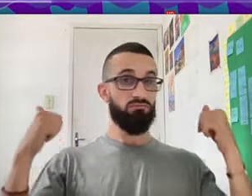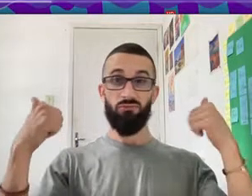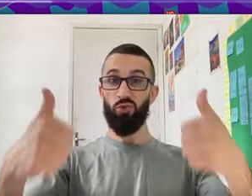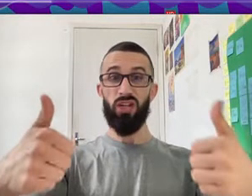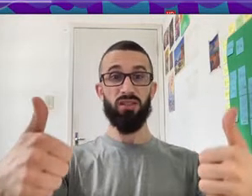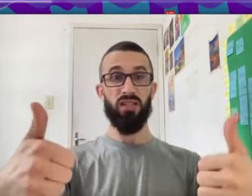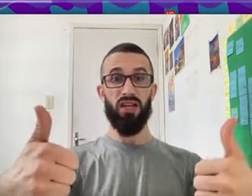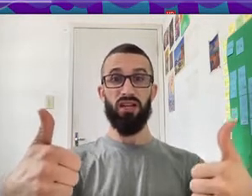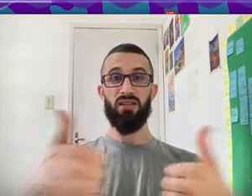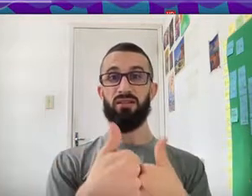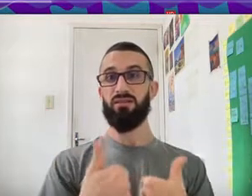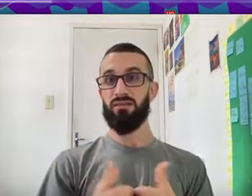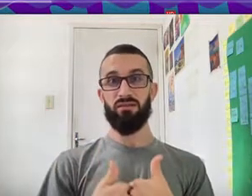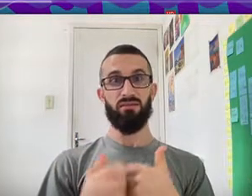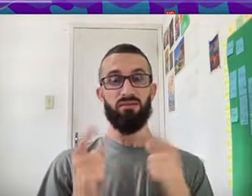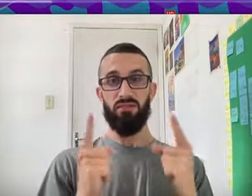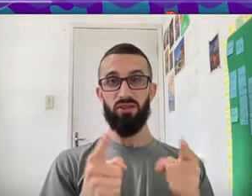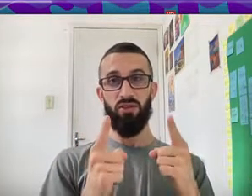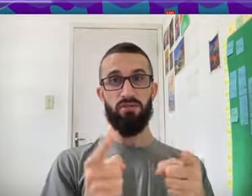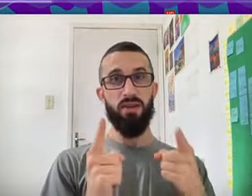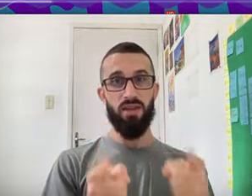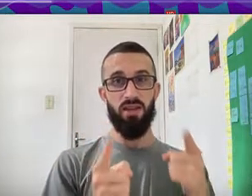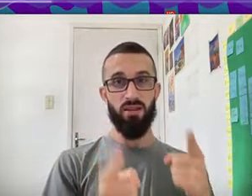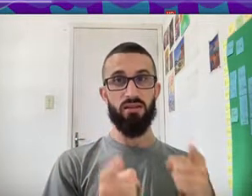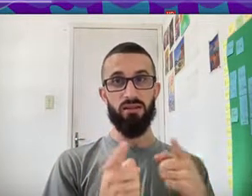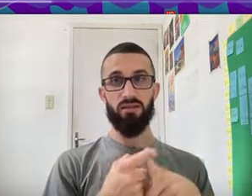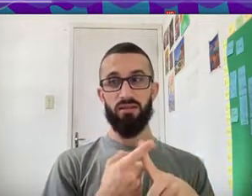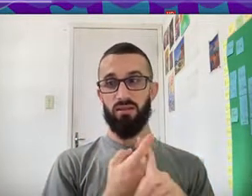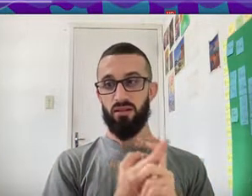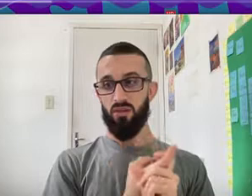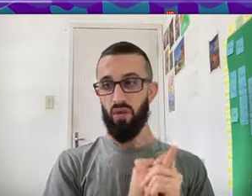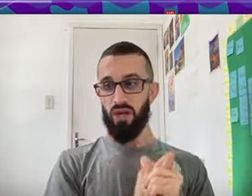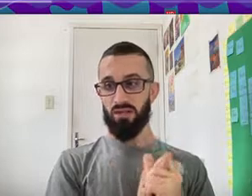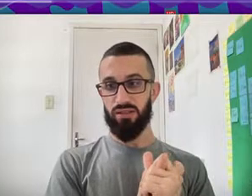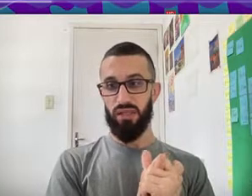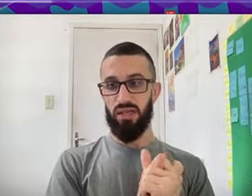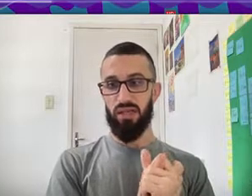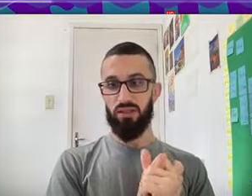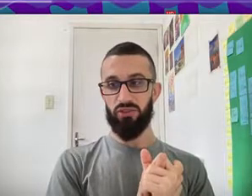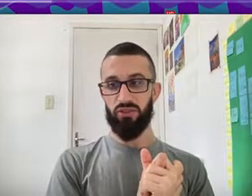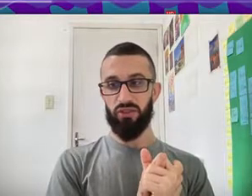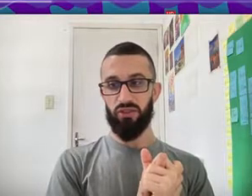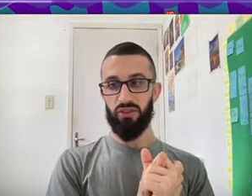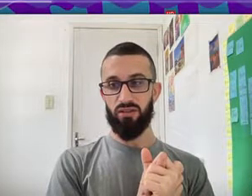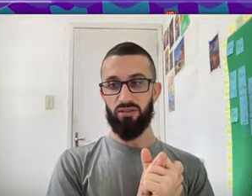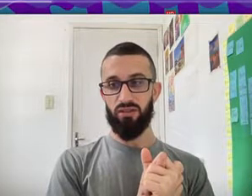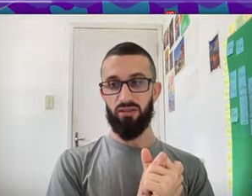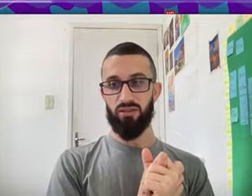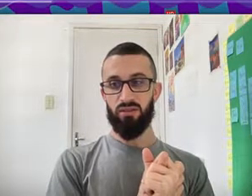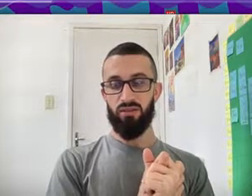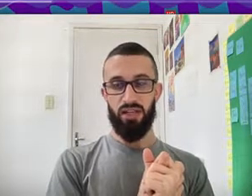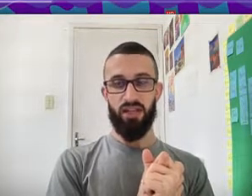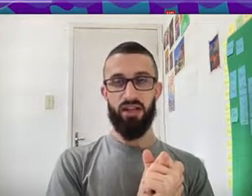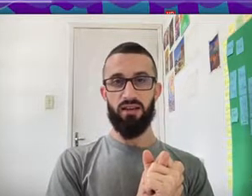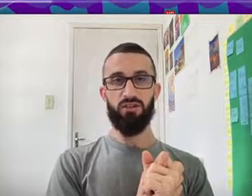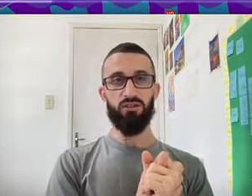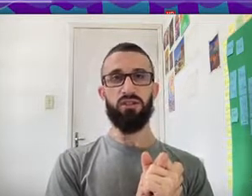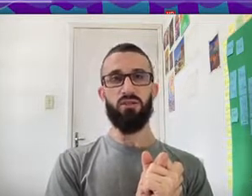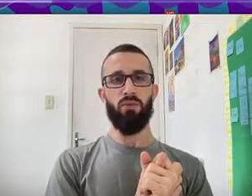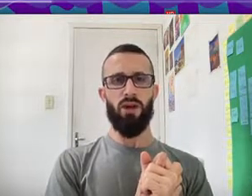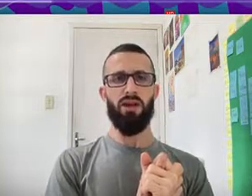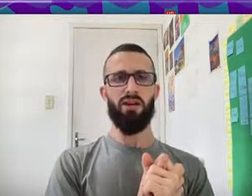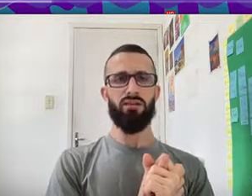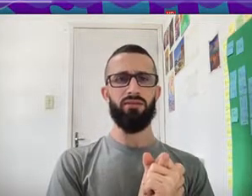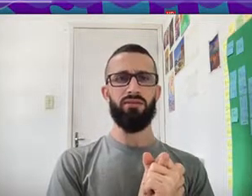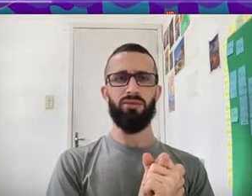Well Done Mandou Bem Well Done Or Yeah You